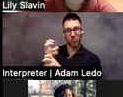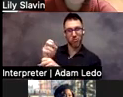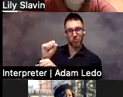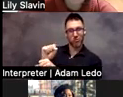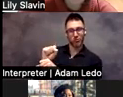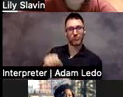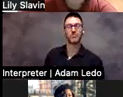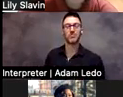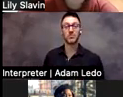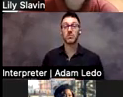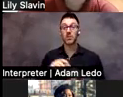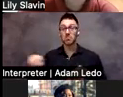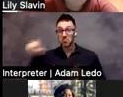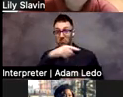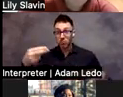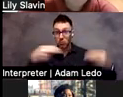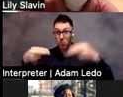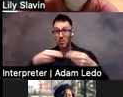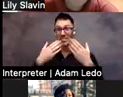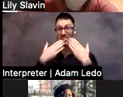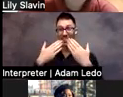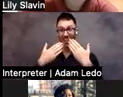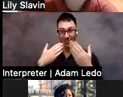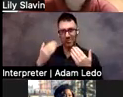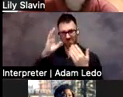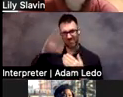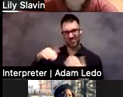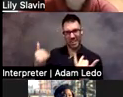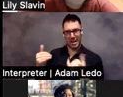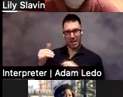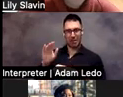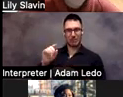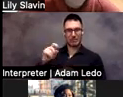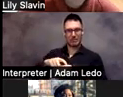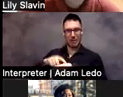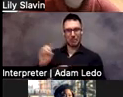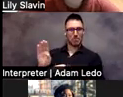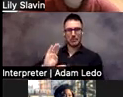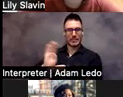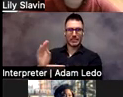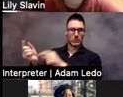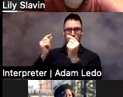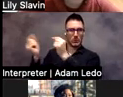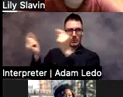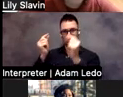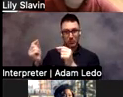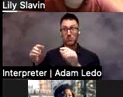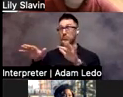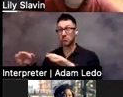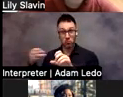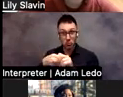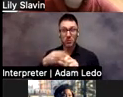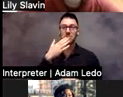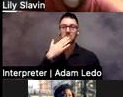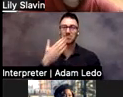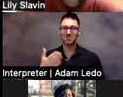really busy times, so it's great to have you here. And let's see. So just a little